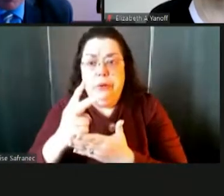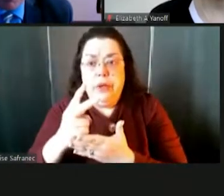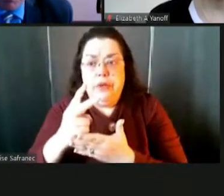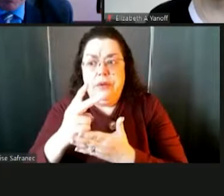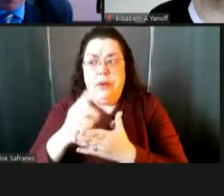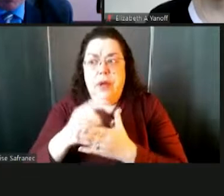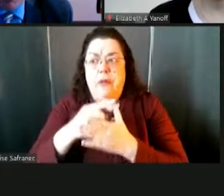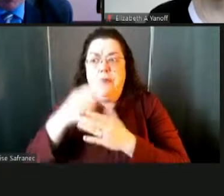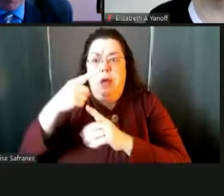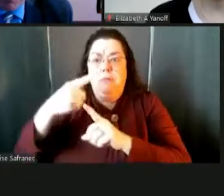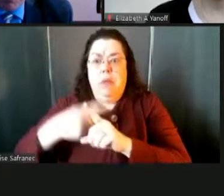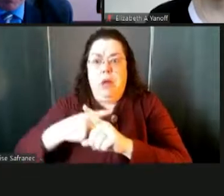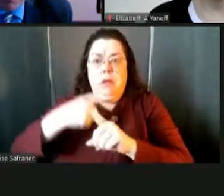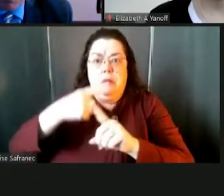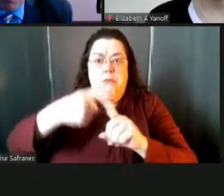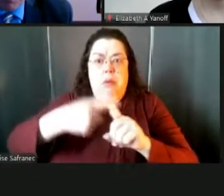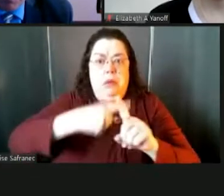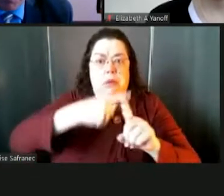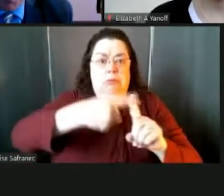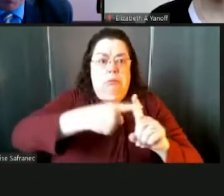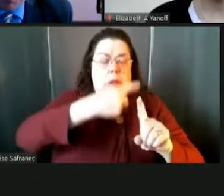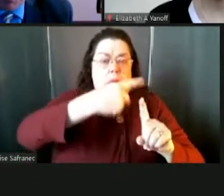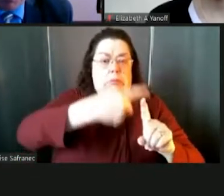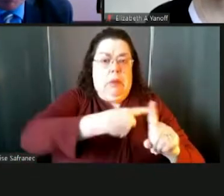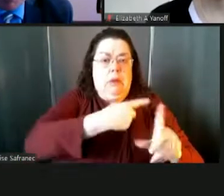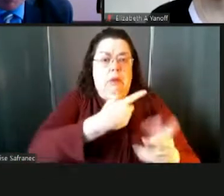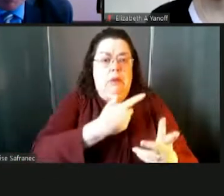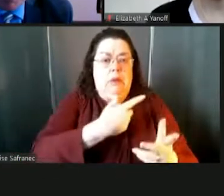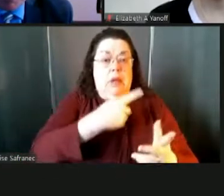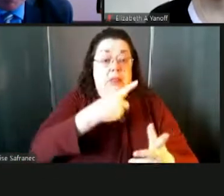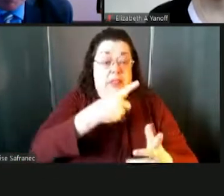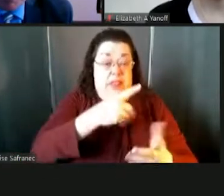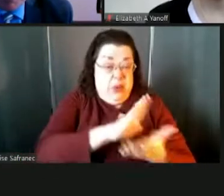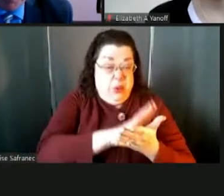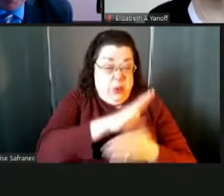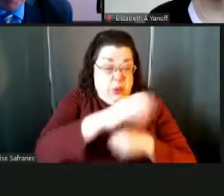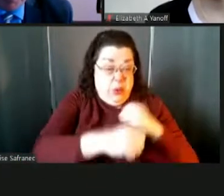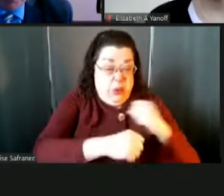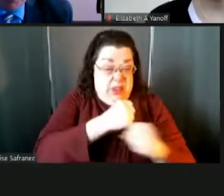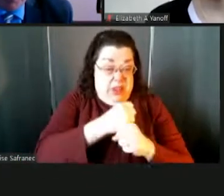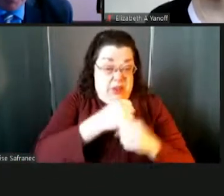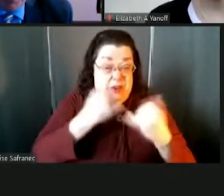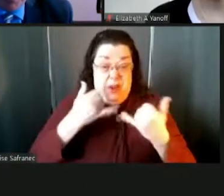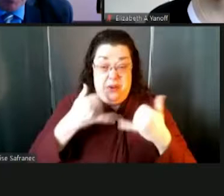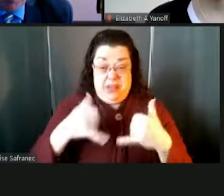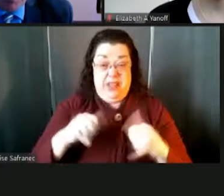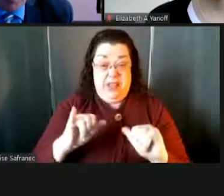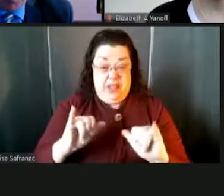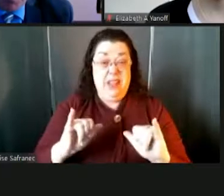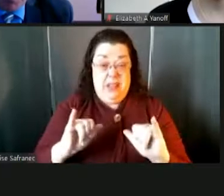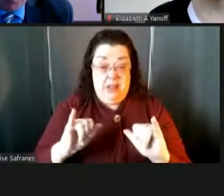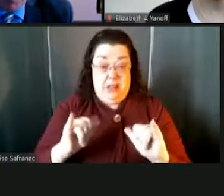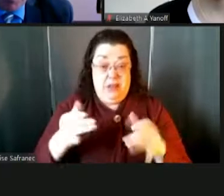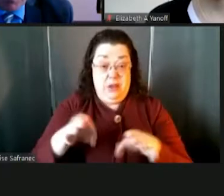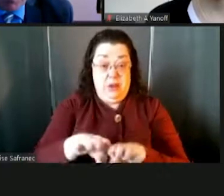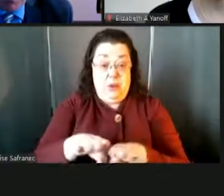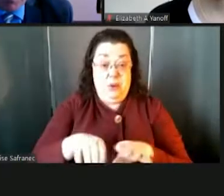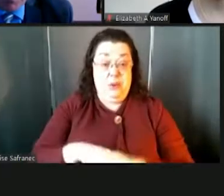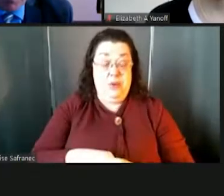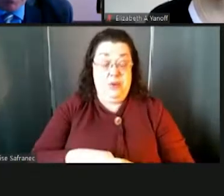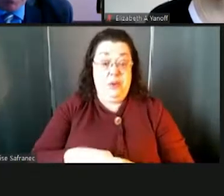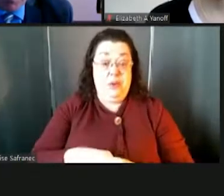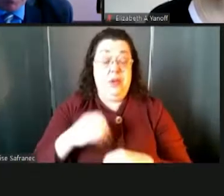into months and months turned into, you know, this school year, and now a year later, and we're still at it. Last spring,